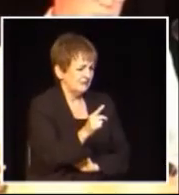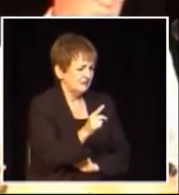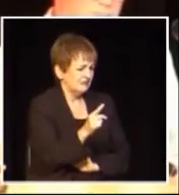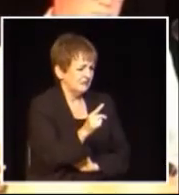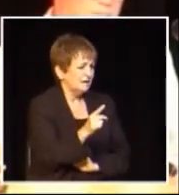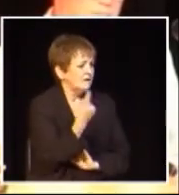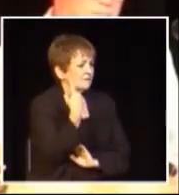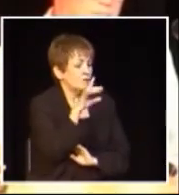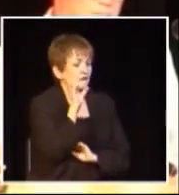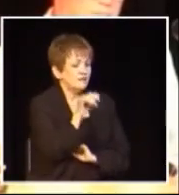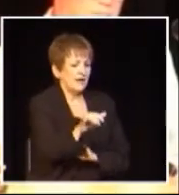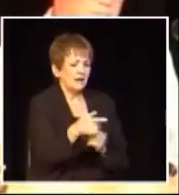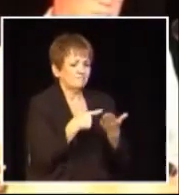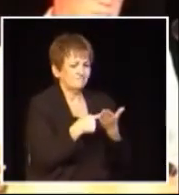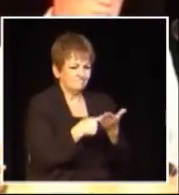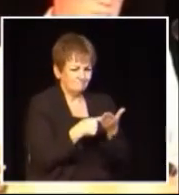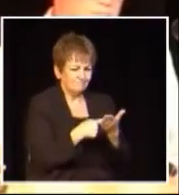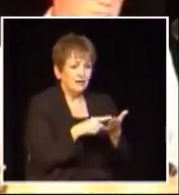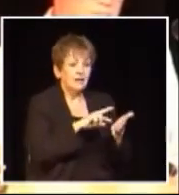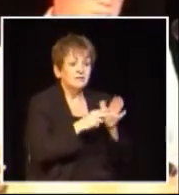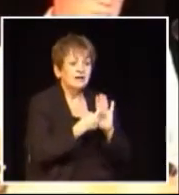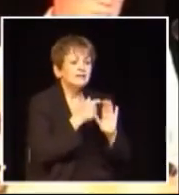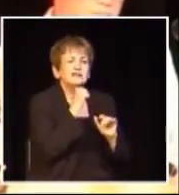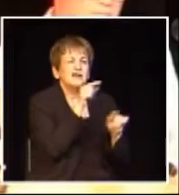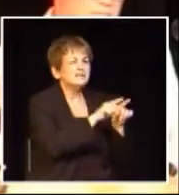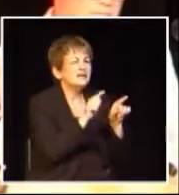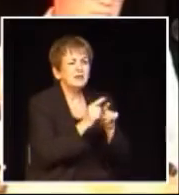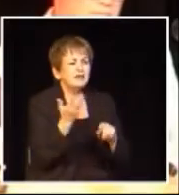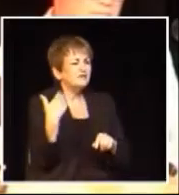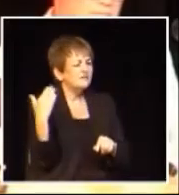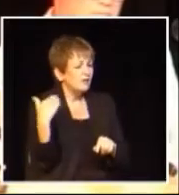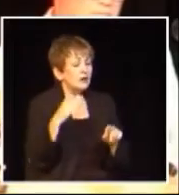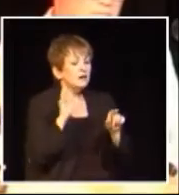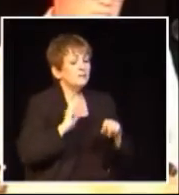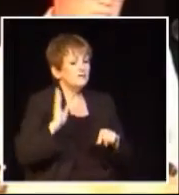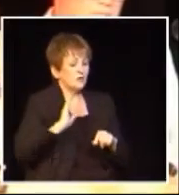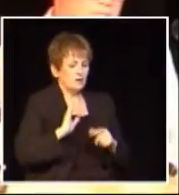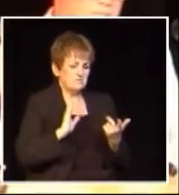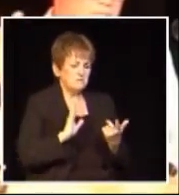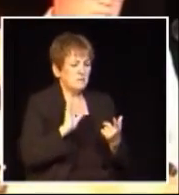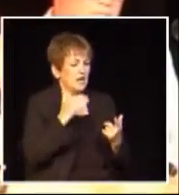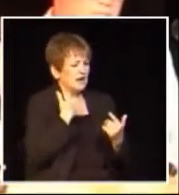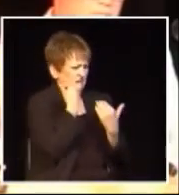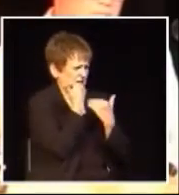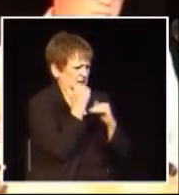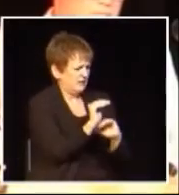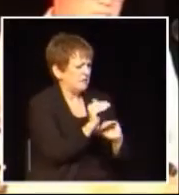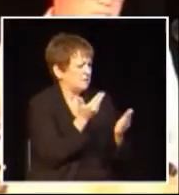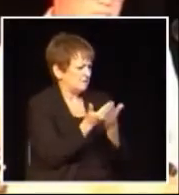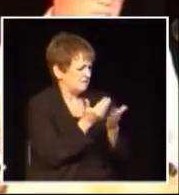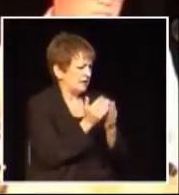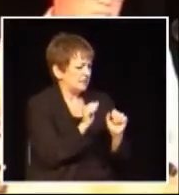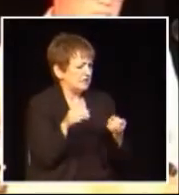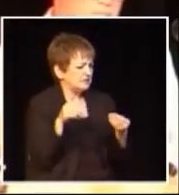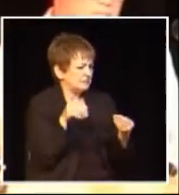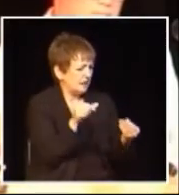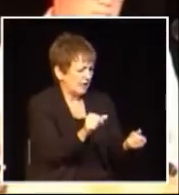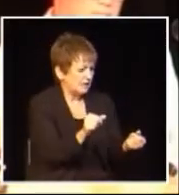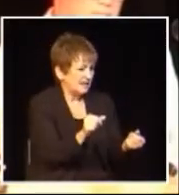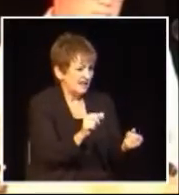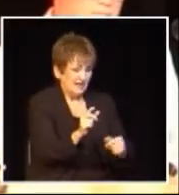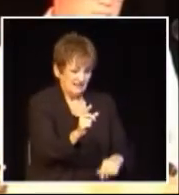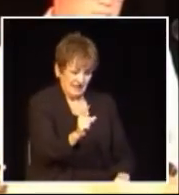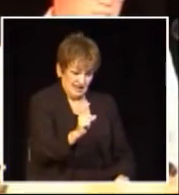changed the rules for the referendum act so that unlike the initiative act where you're limited as to the amount of money you can